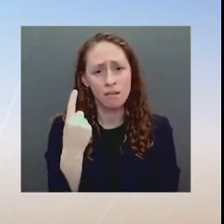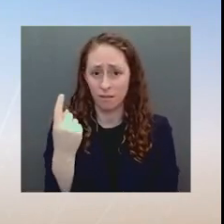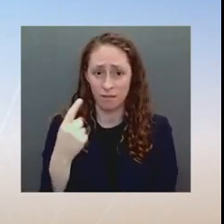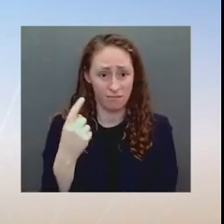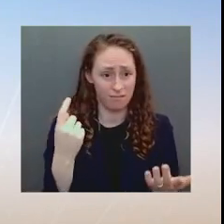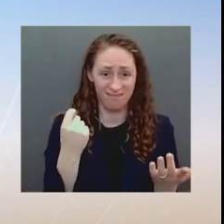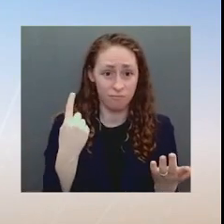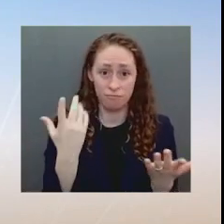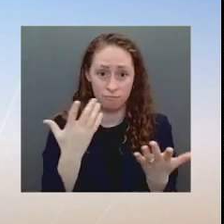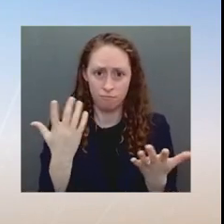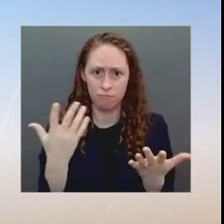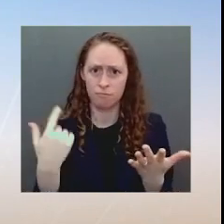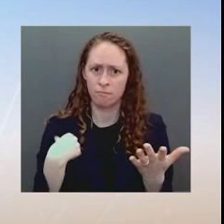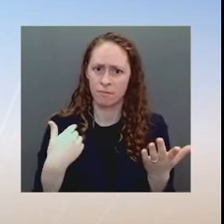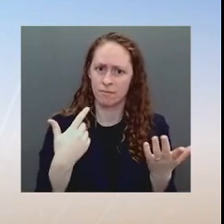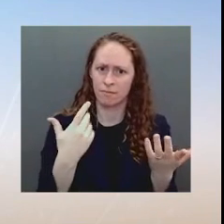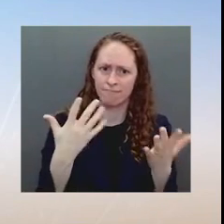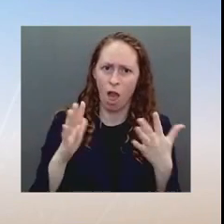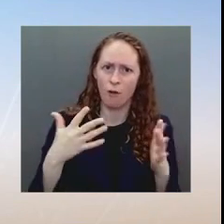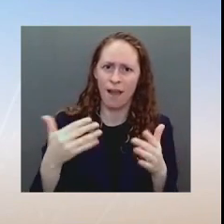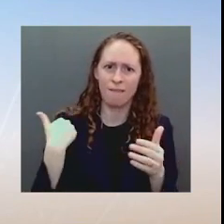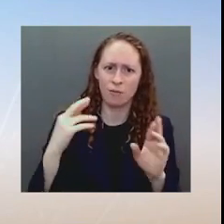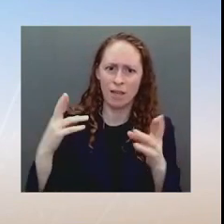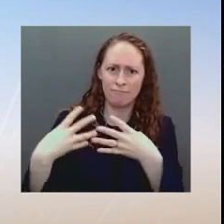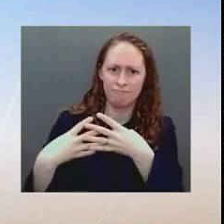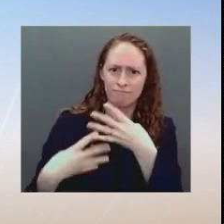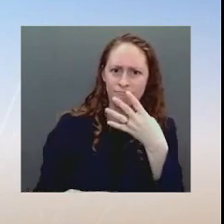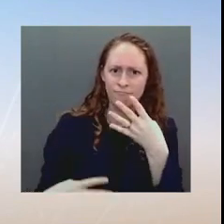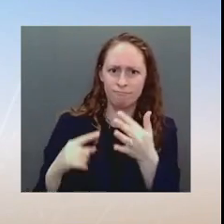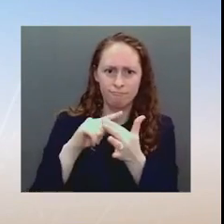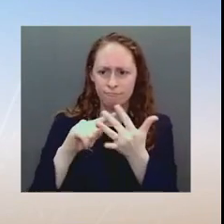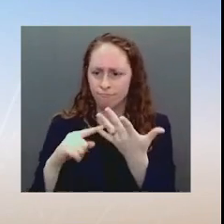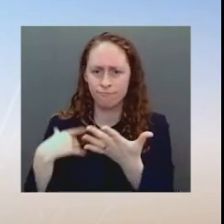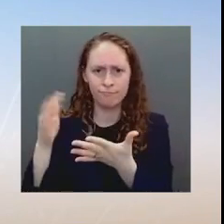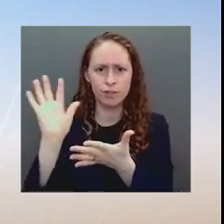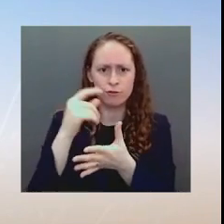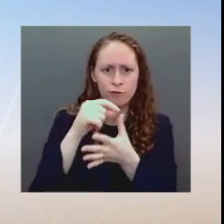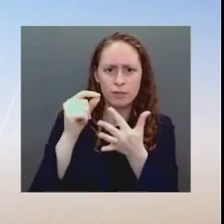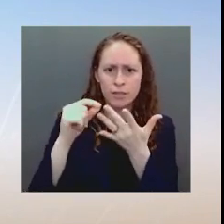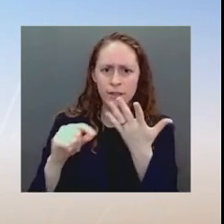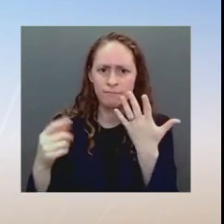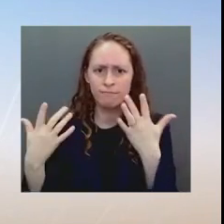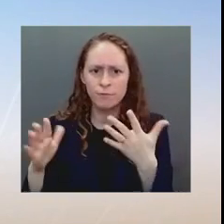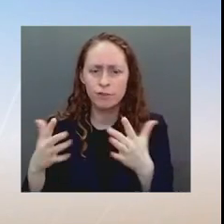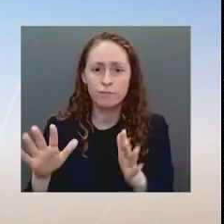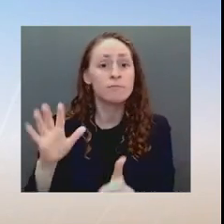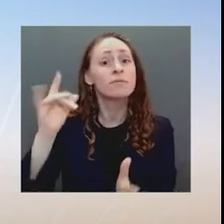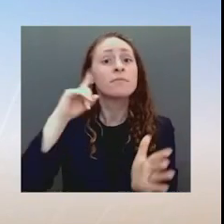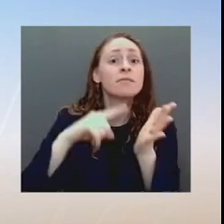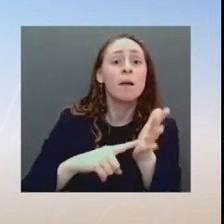date. That includes ensuring that 87 percent of the population has had at least one dose.